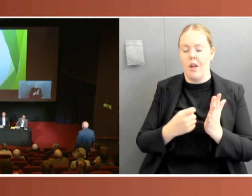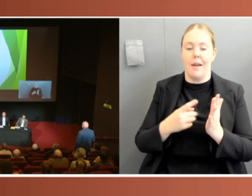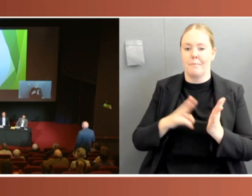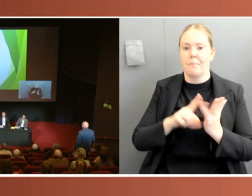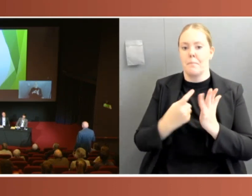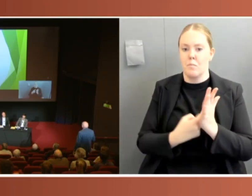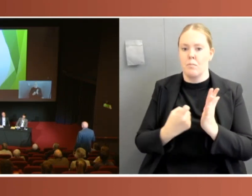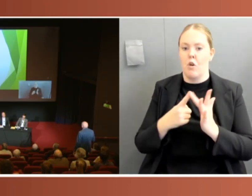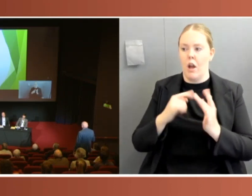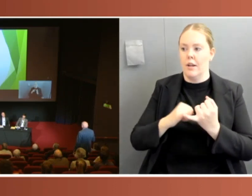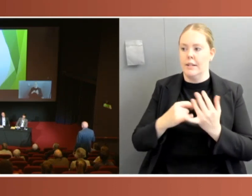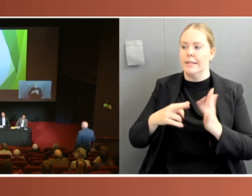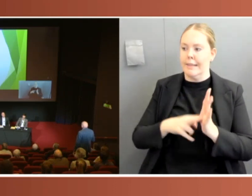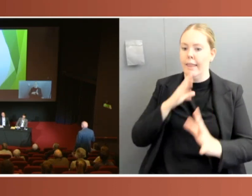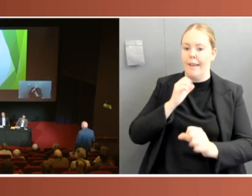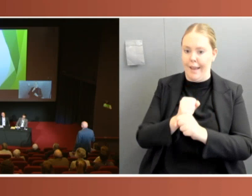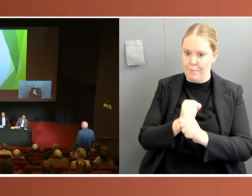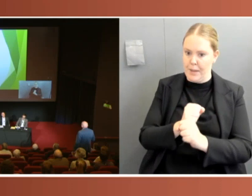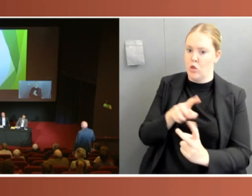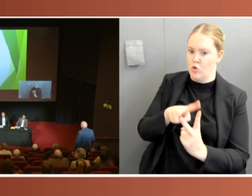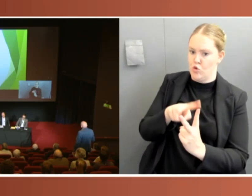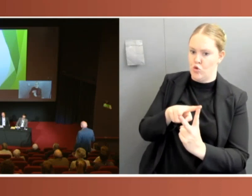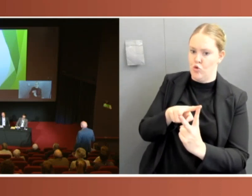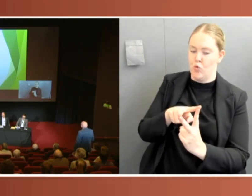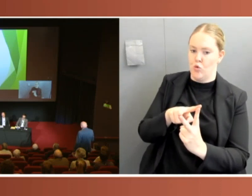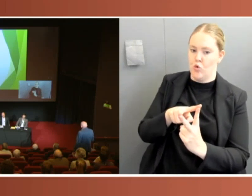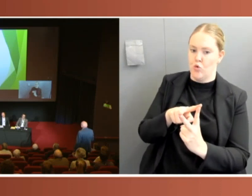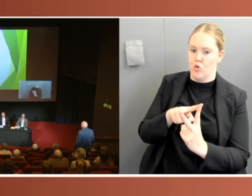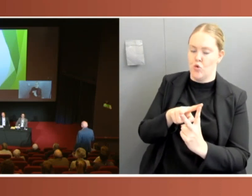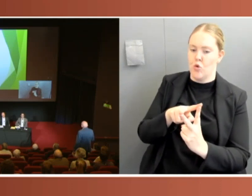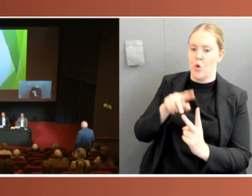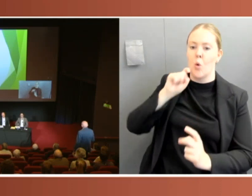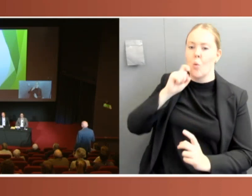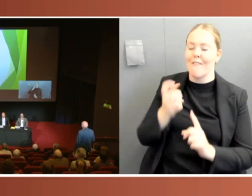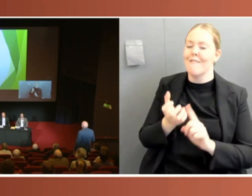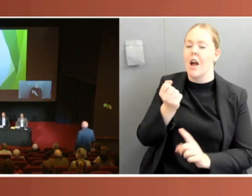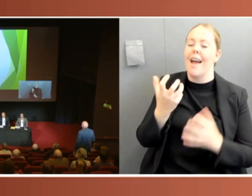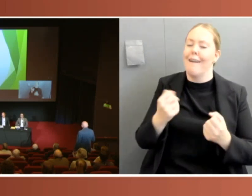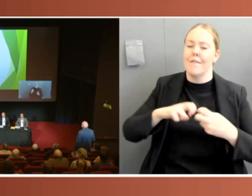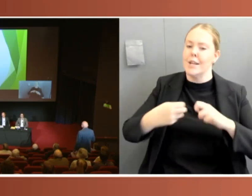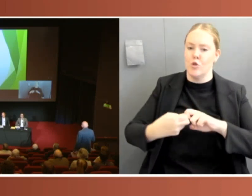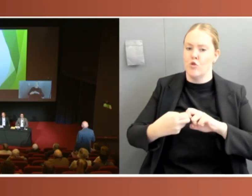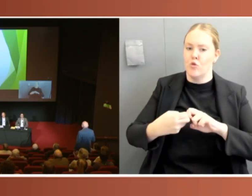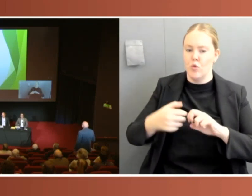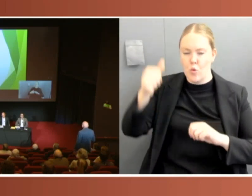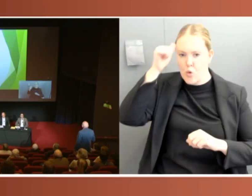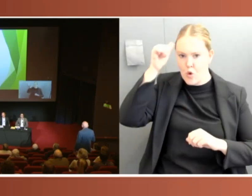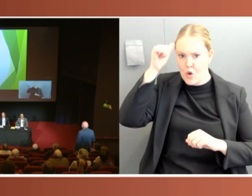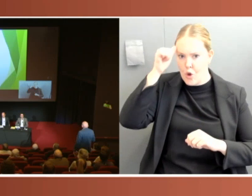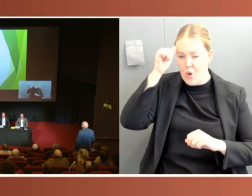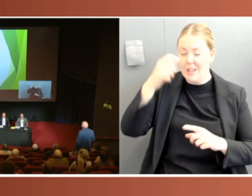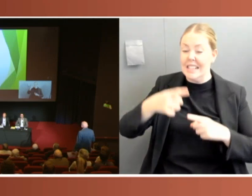about, you will find that there were already issues, special issues about executive domination.